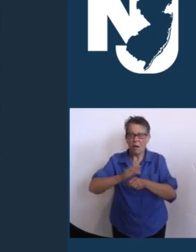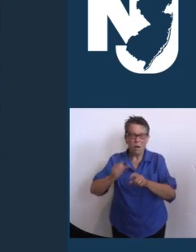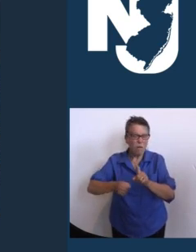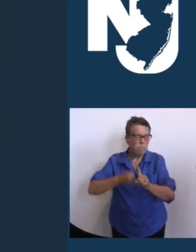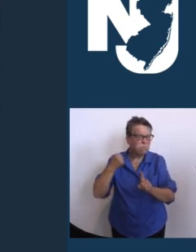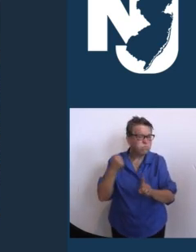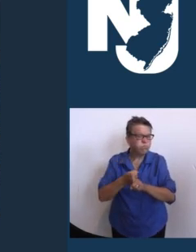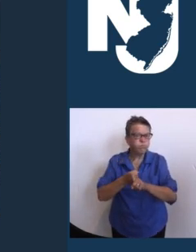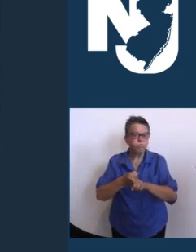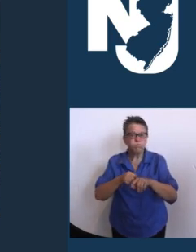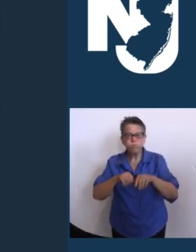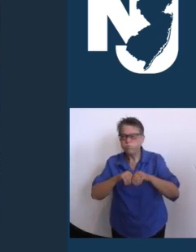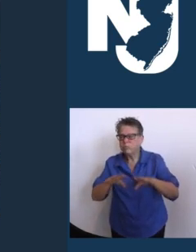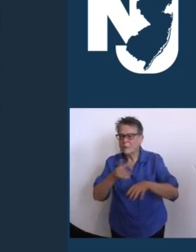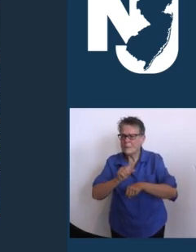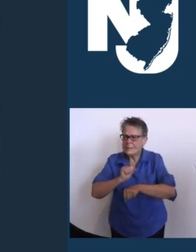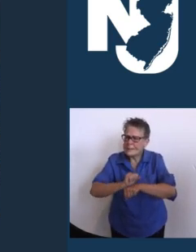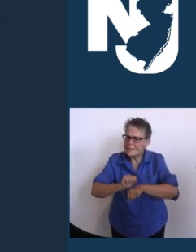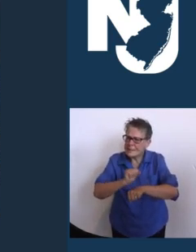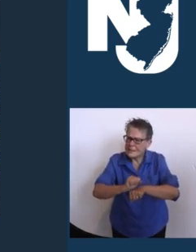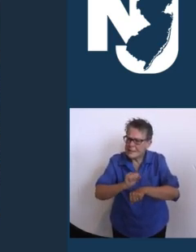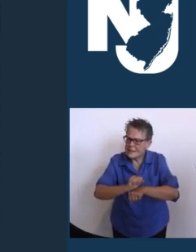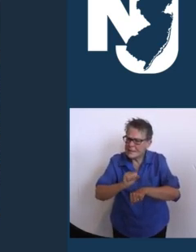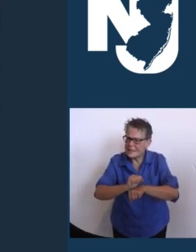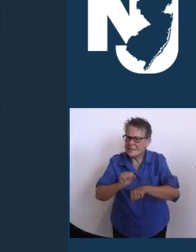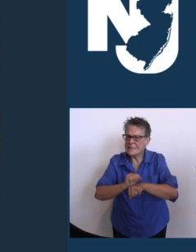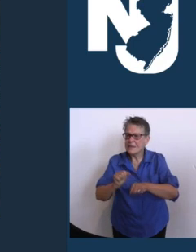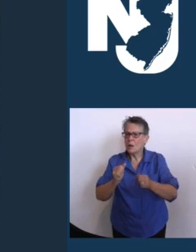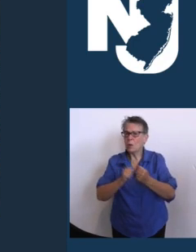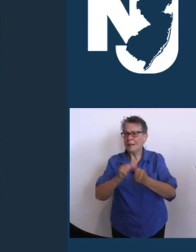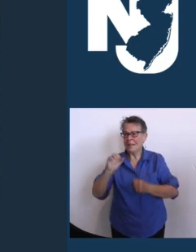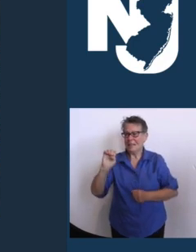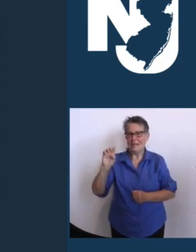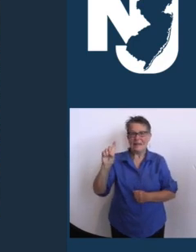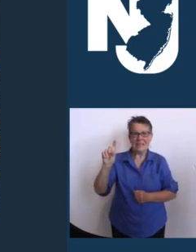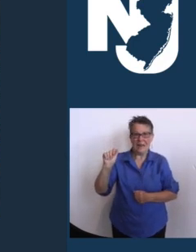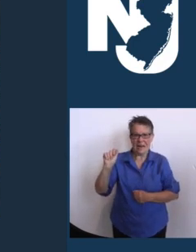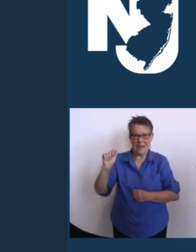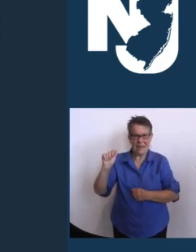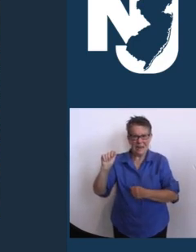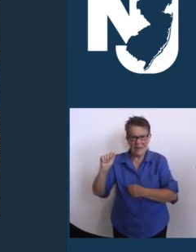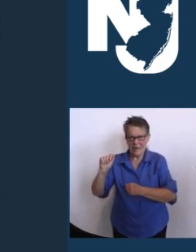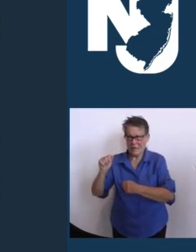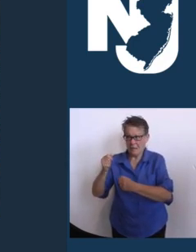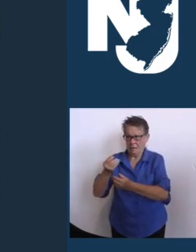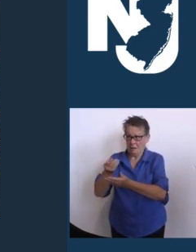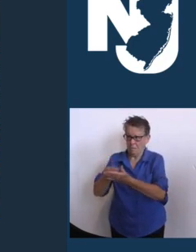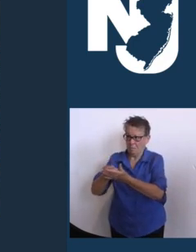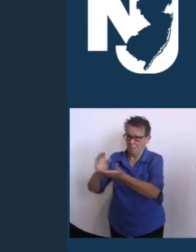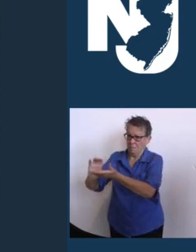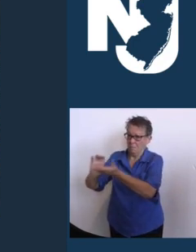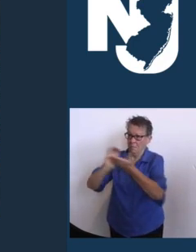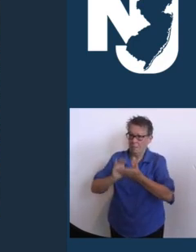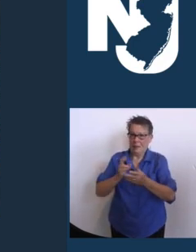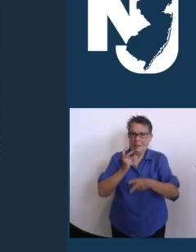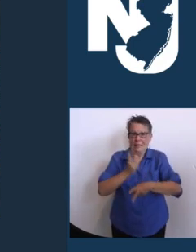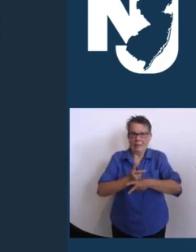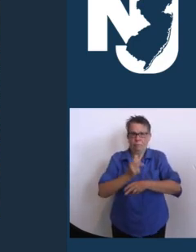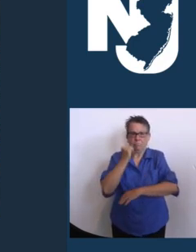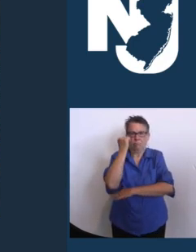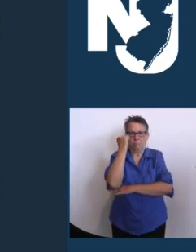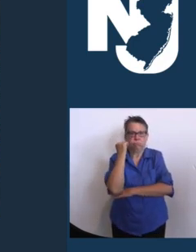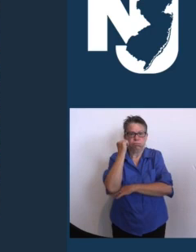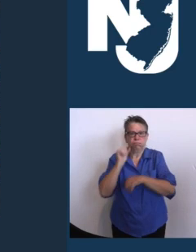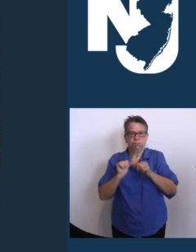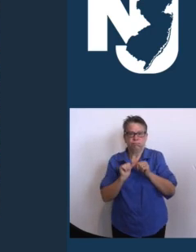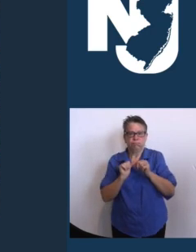worked with the New Jersey Economic Development Authority to receive the emergency grant she needed to keep her vision alive. I